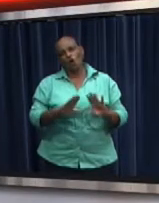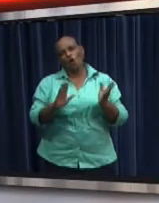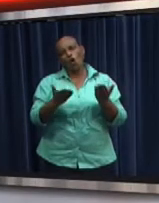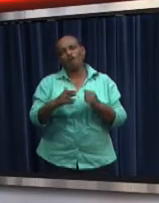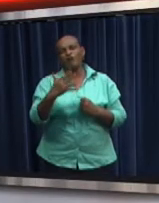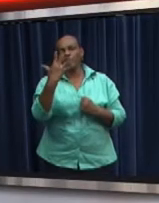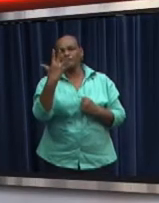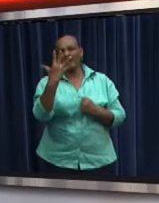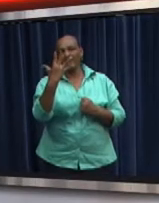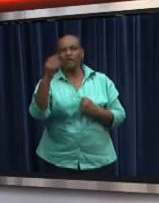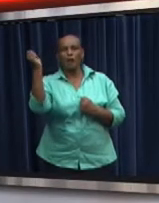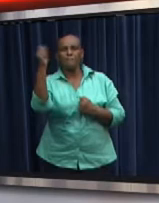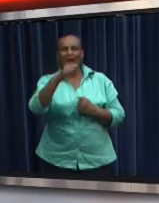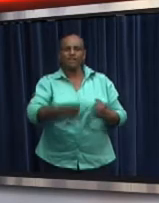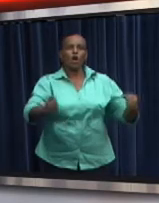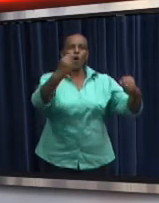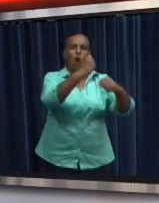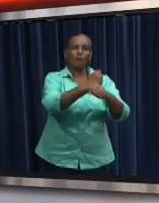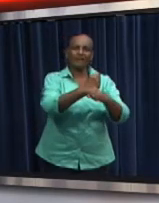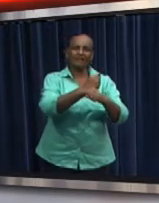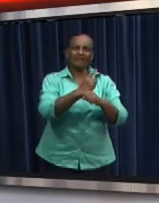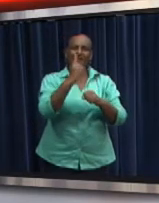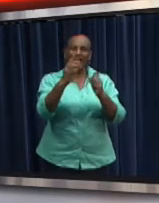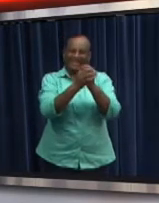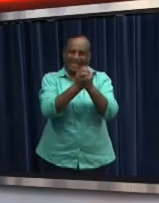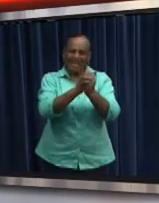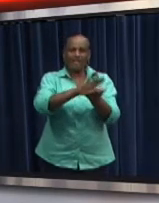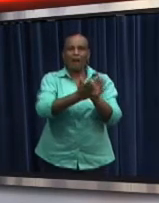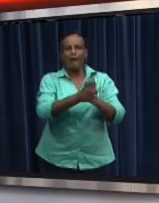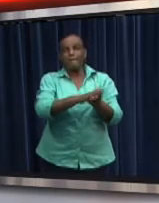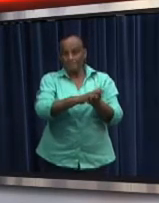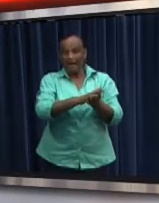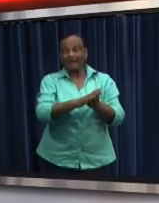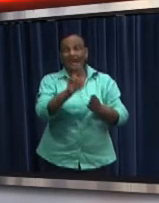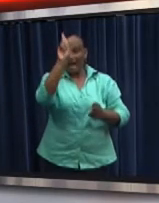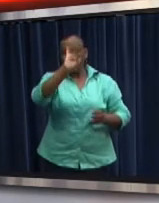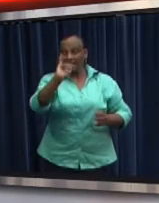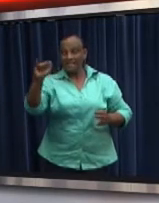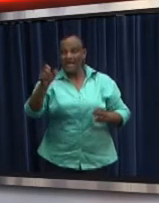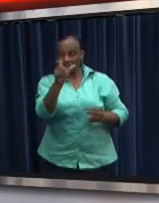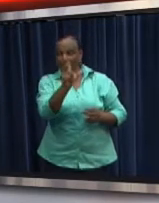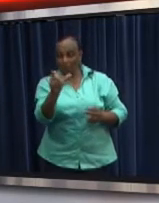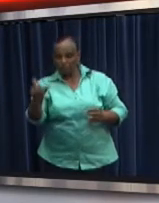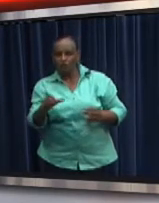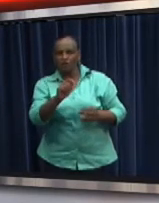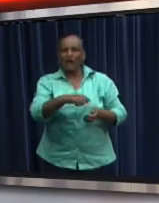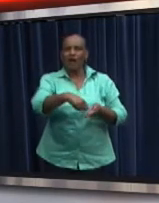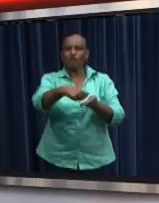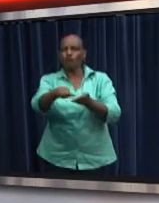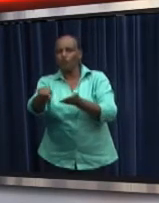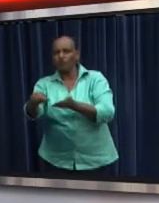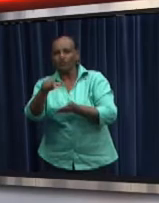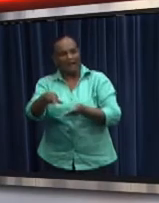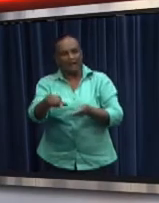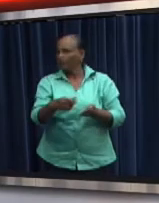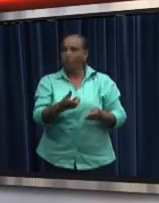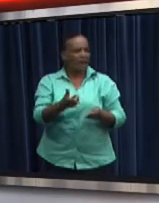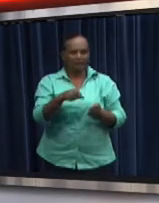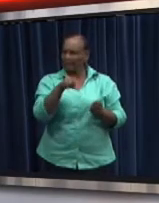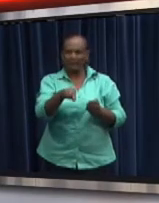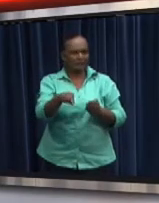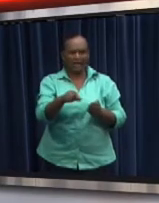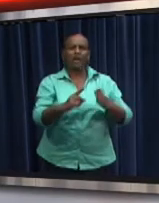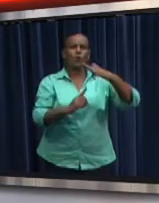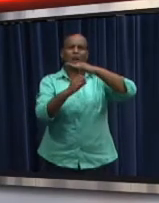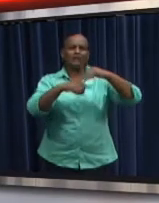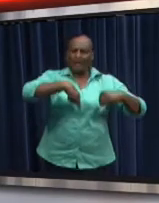After five months, after the establishment of the Unity Market, where the Haitian vendors are accommodated, it turns out that some